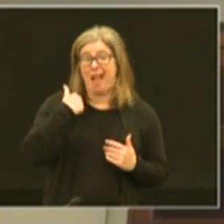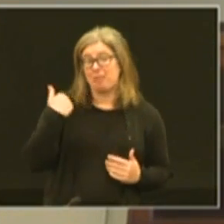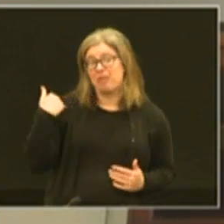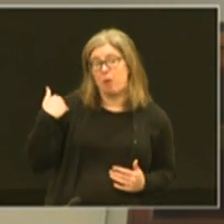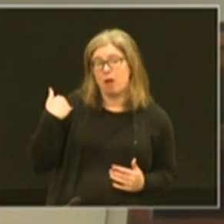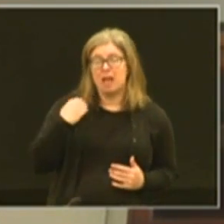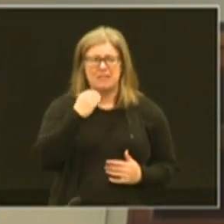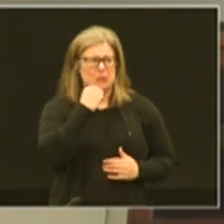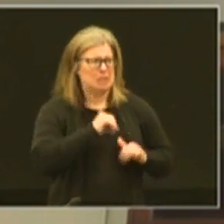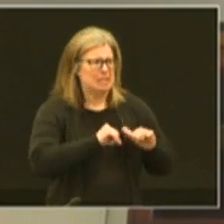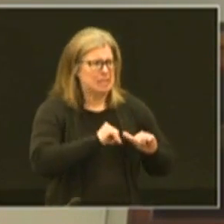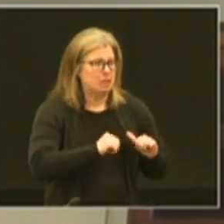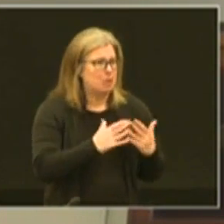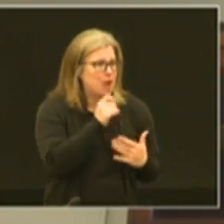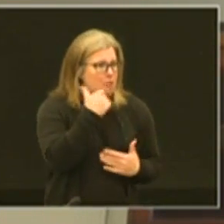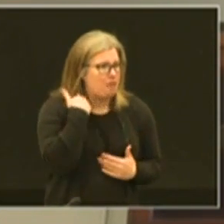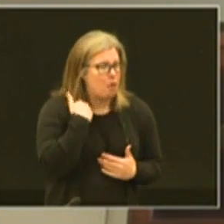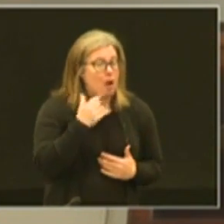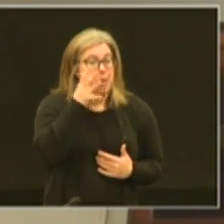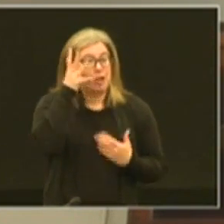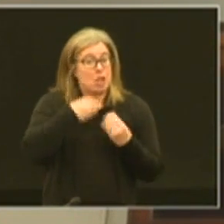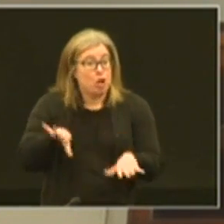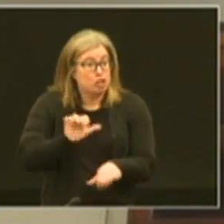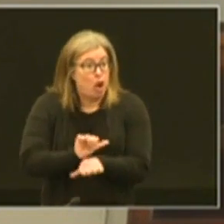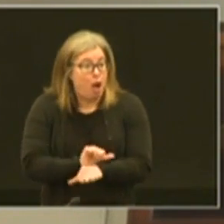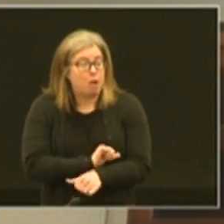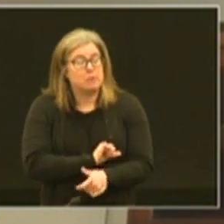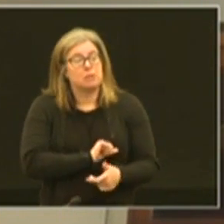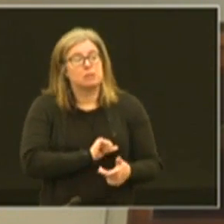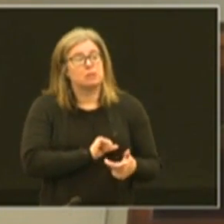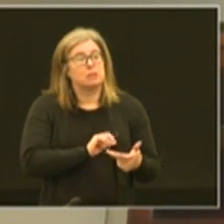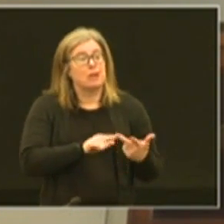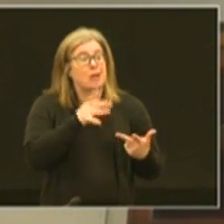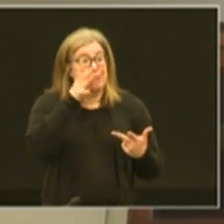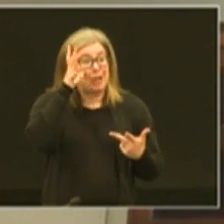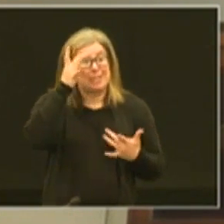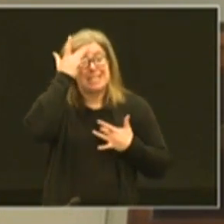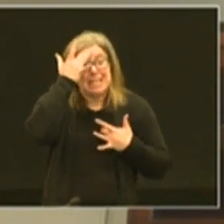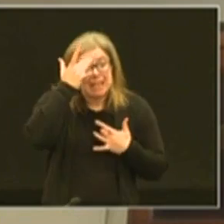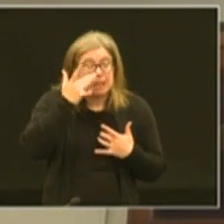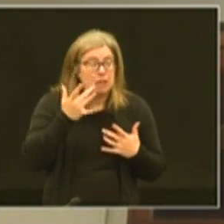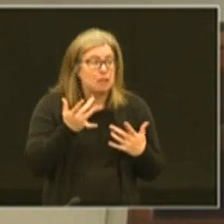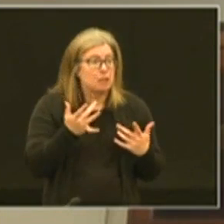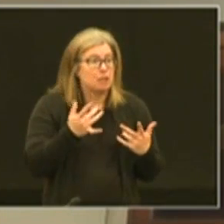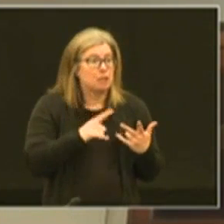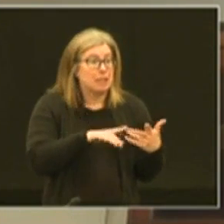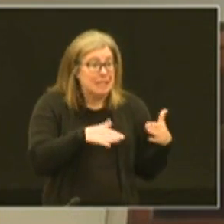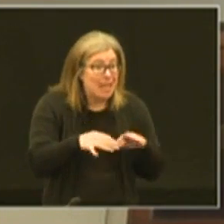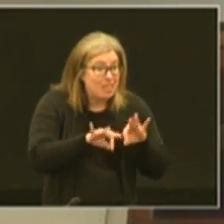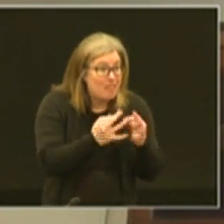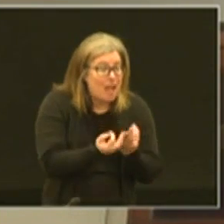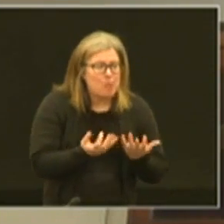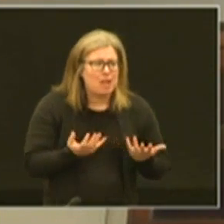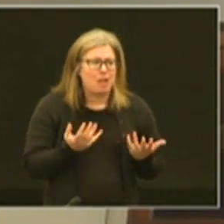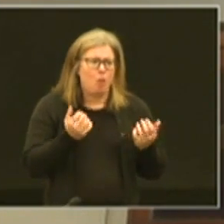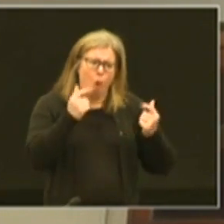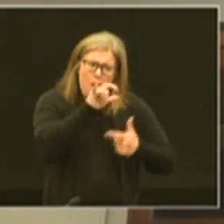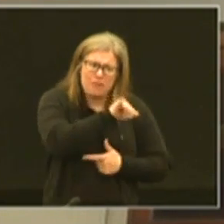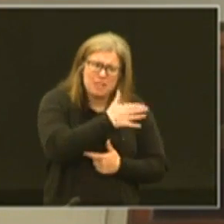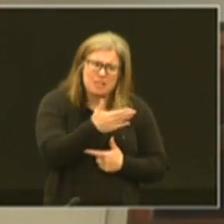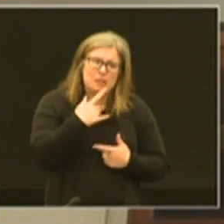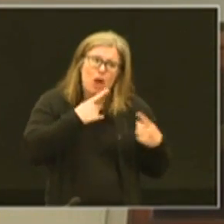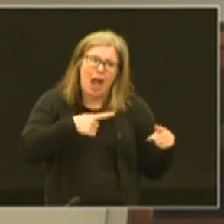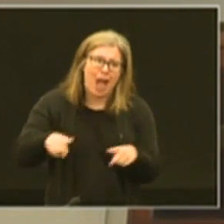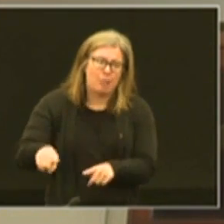it before food insecurity parents have lost jobs parents are sick deaths in the family i mean all of these